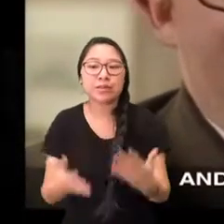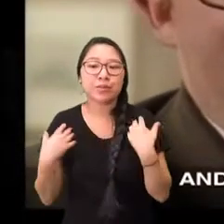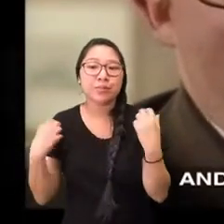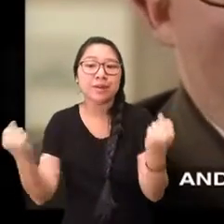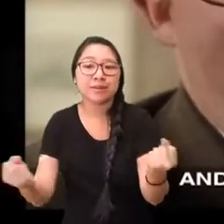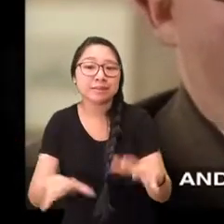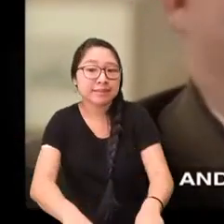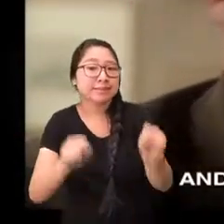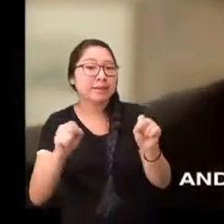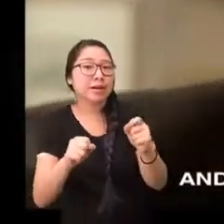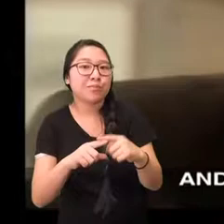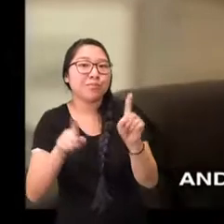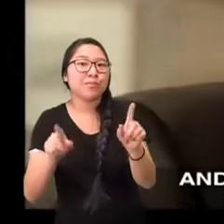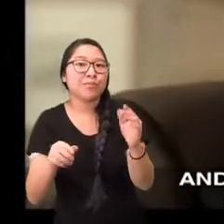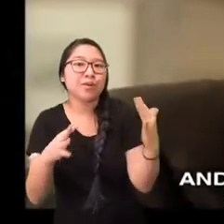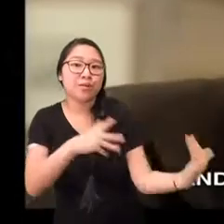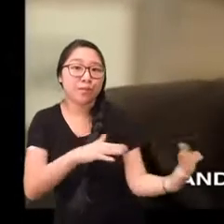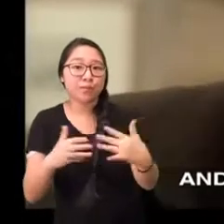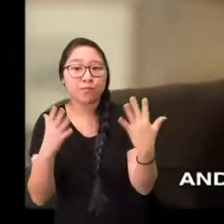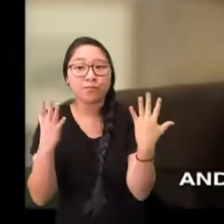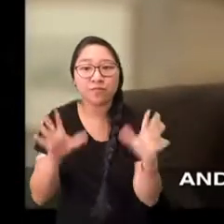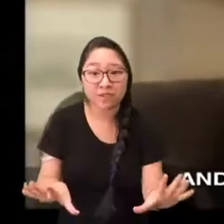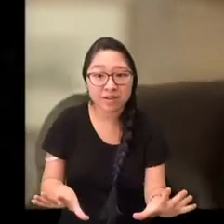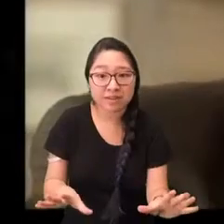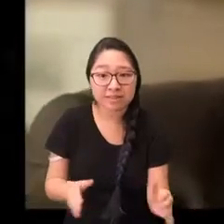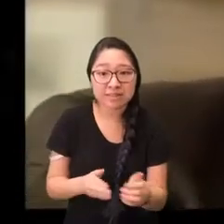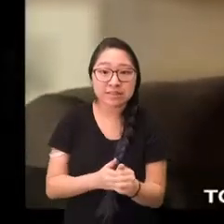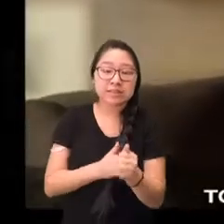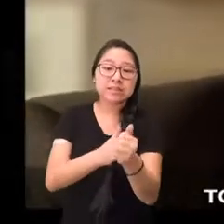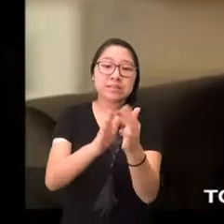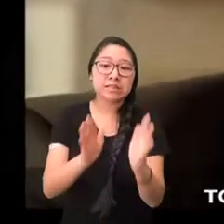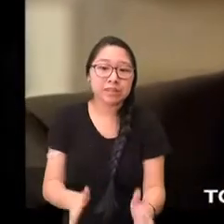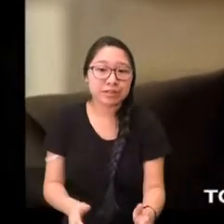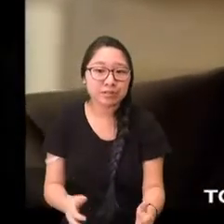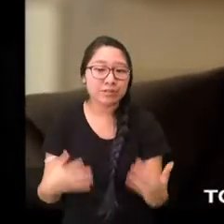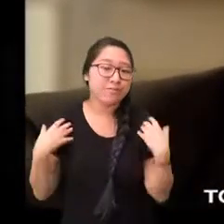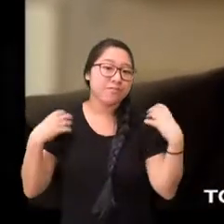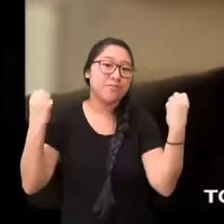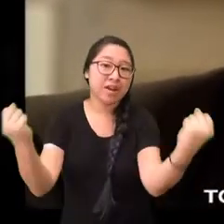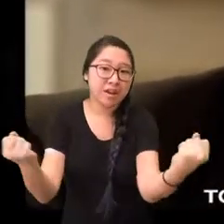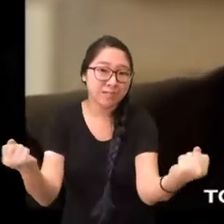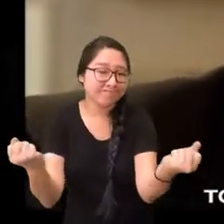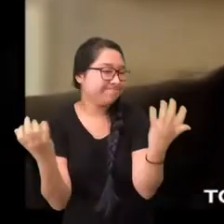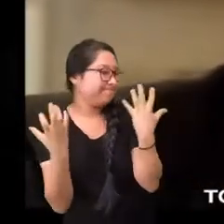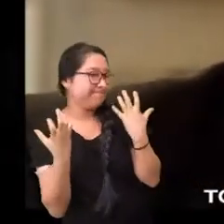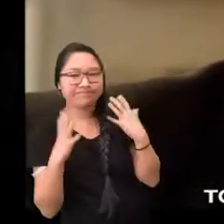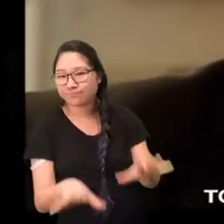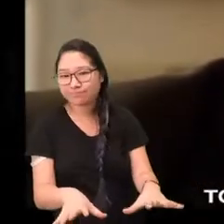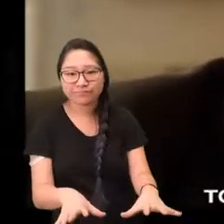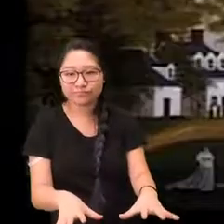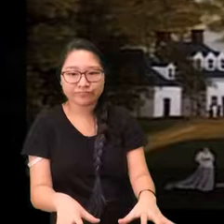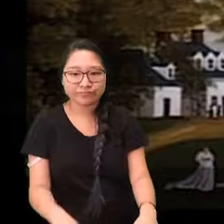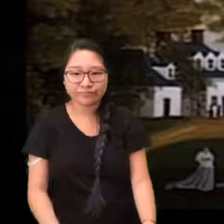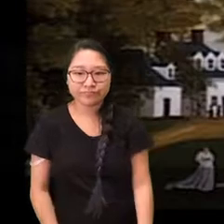and it's no accident that on his deathbed Napoleon said they wanted me to be another Washington